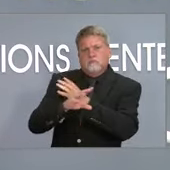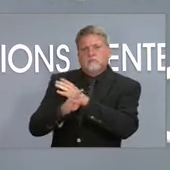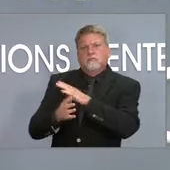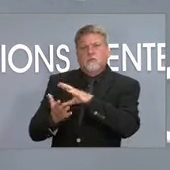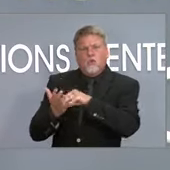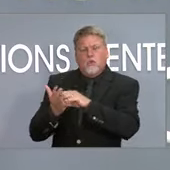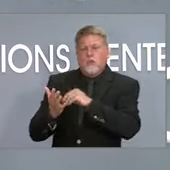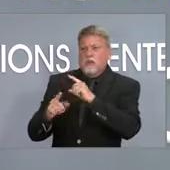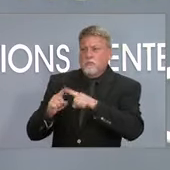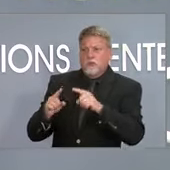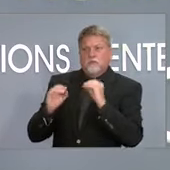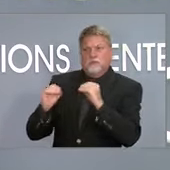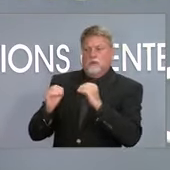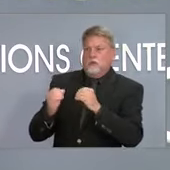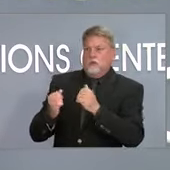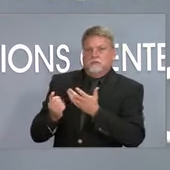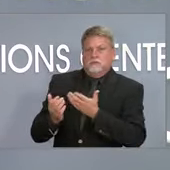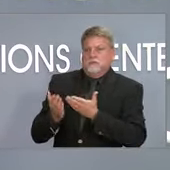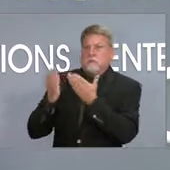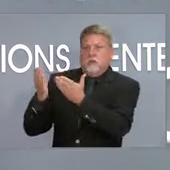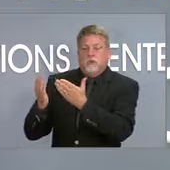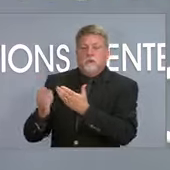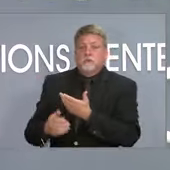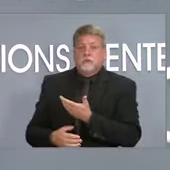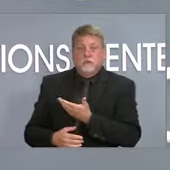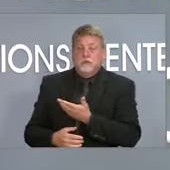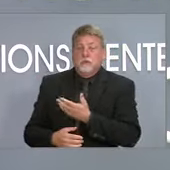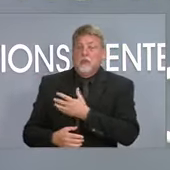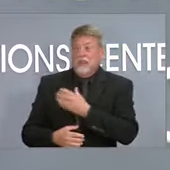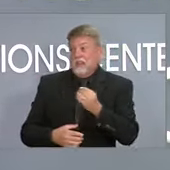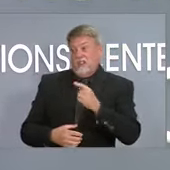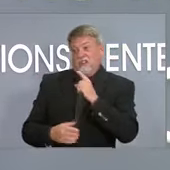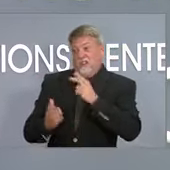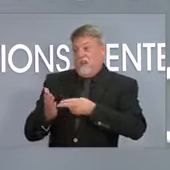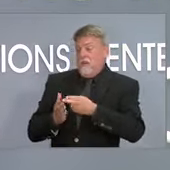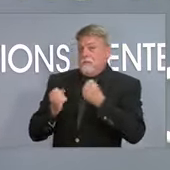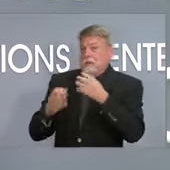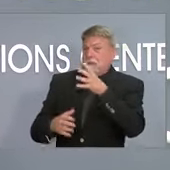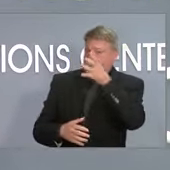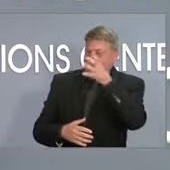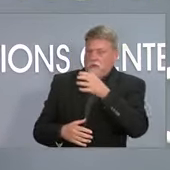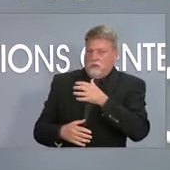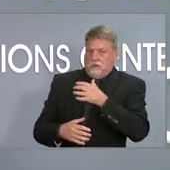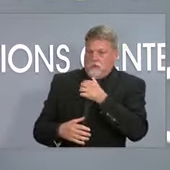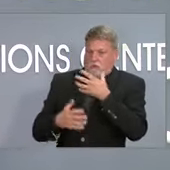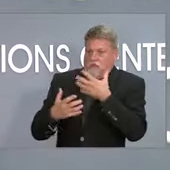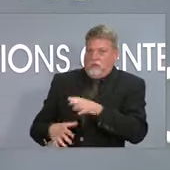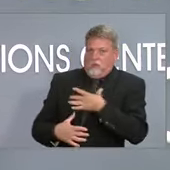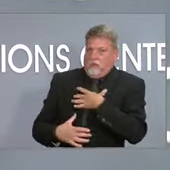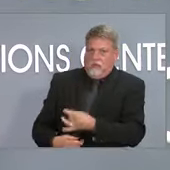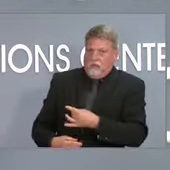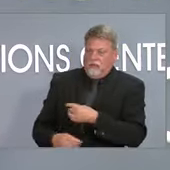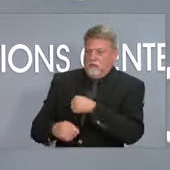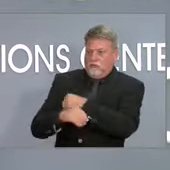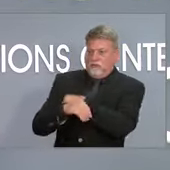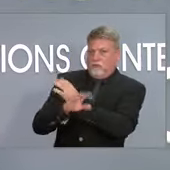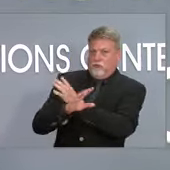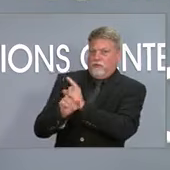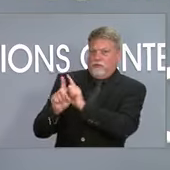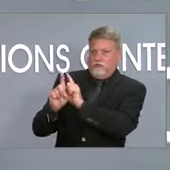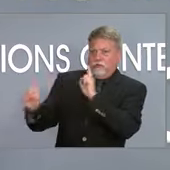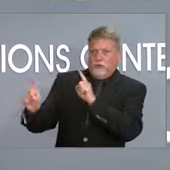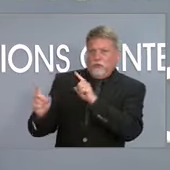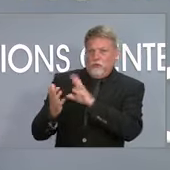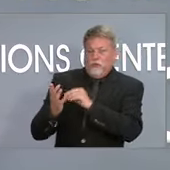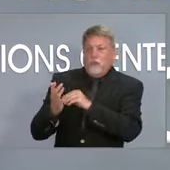I haven't spoken to a single parent who's told me I love remote learning yet, but they say right now, if I'm particularly in a